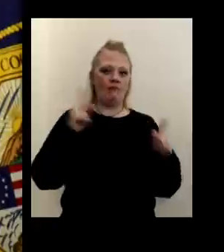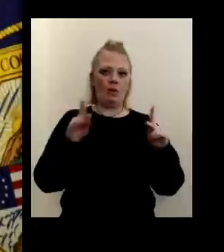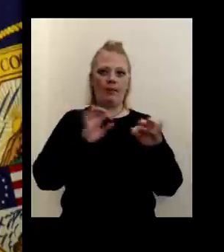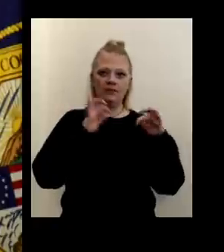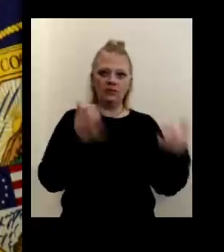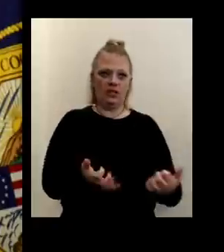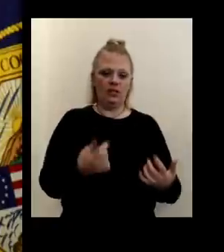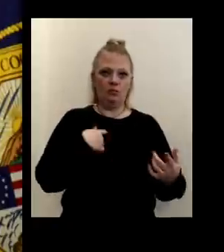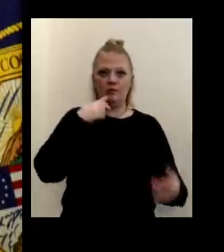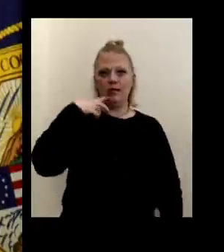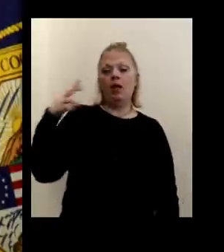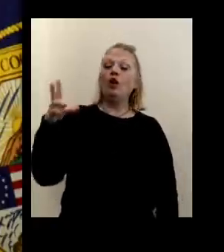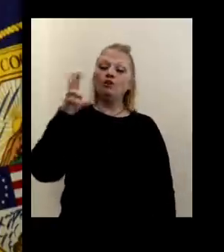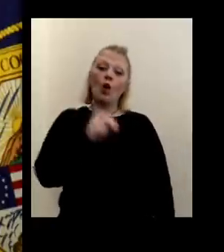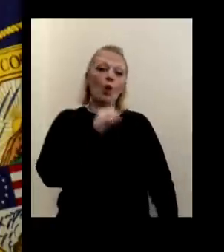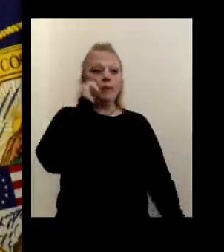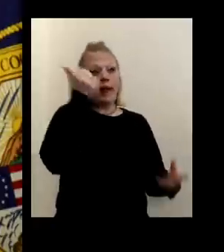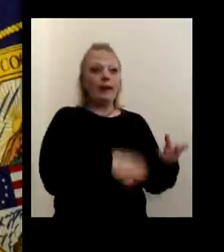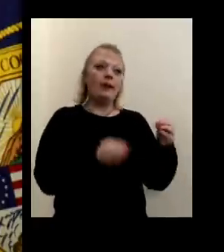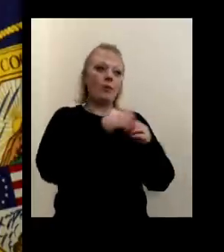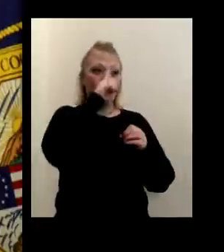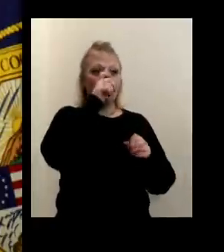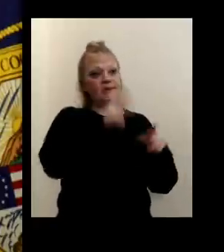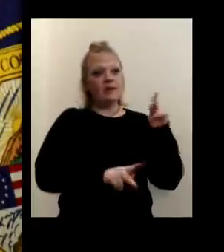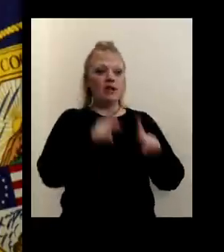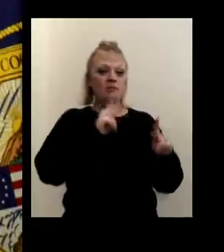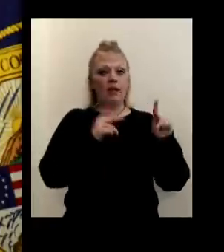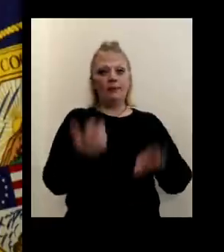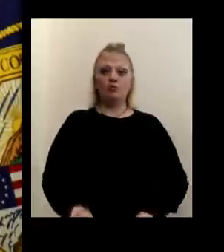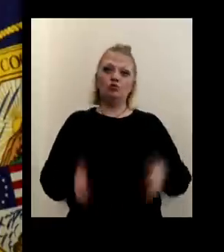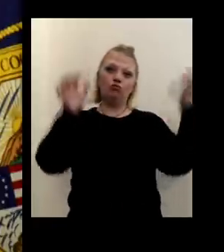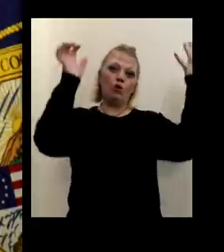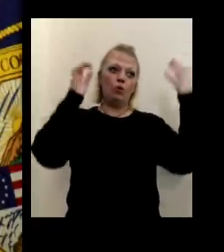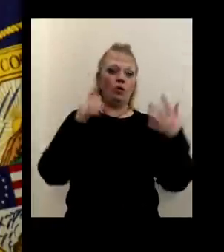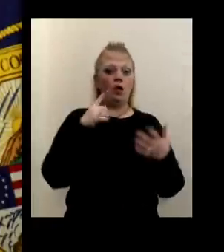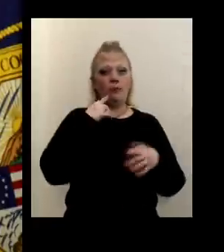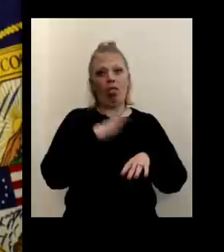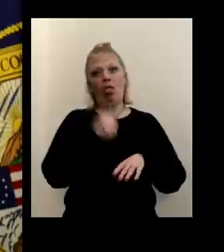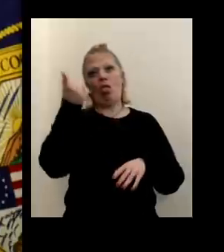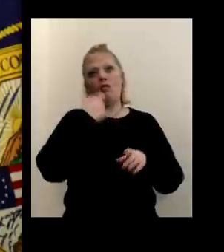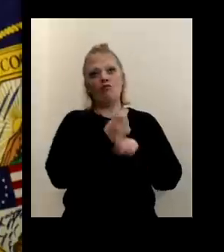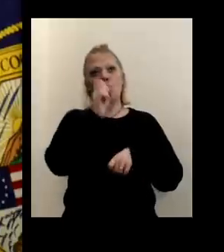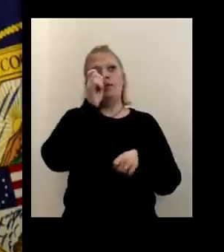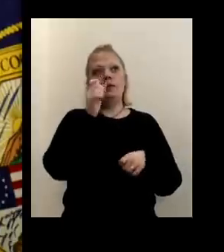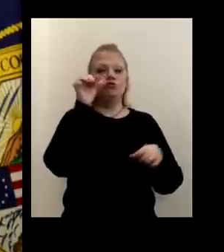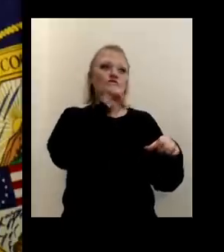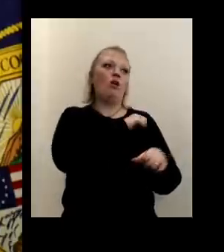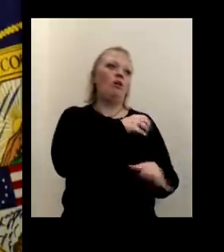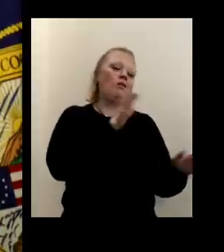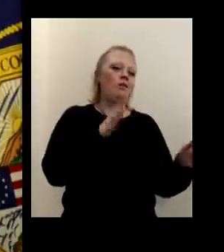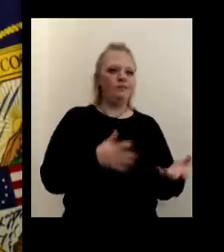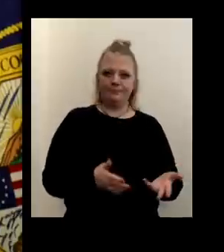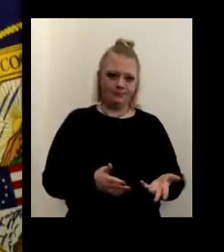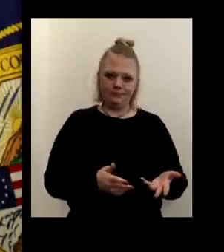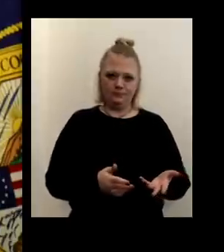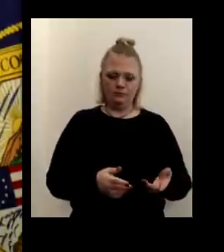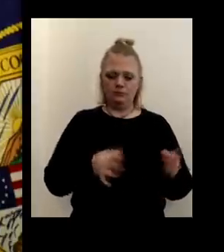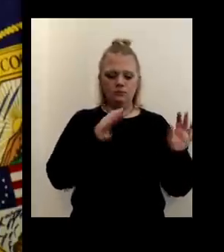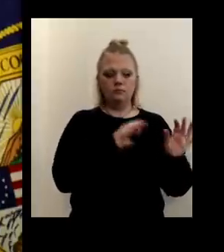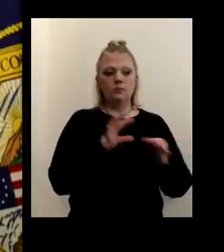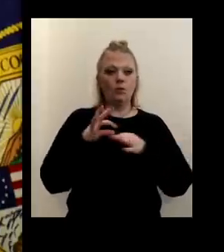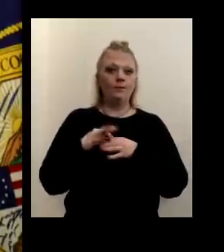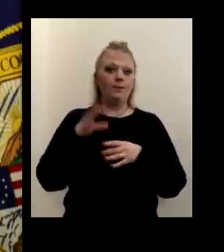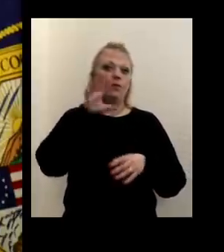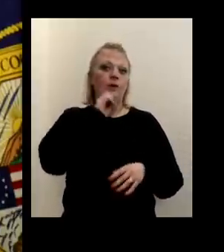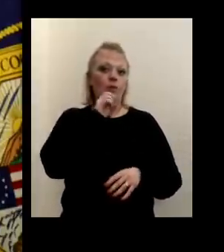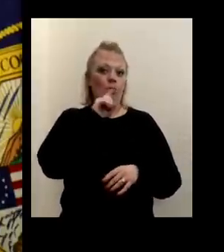is to say no, because some people are out there tailgating and getting drunk and ruining it for everyone else. Now, with regards to the orange zone cluster